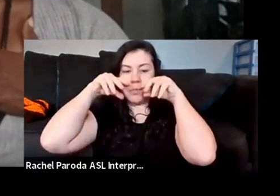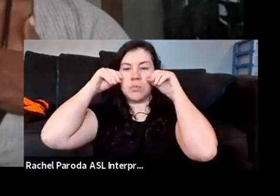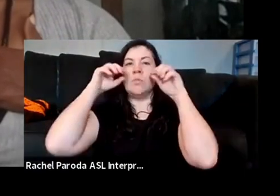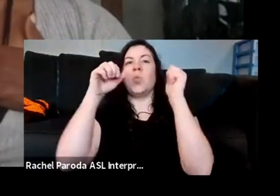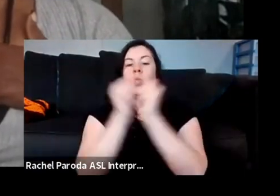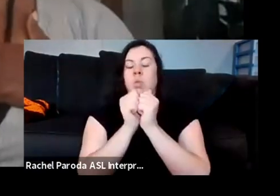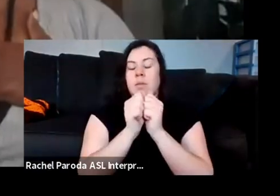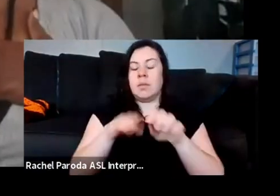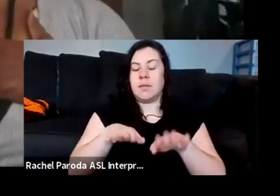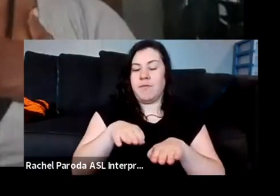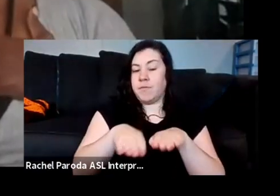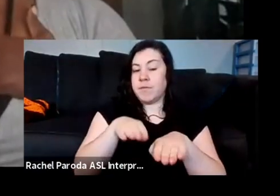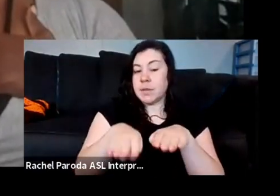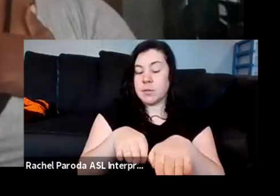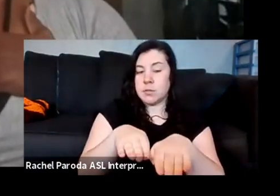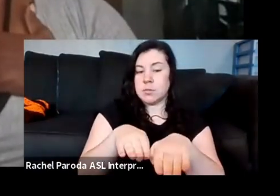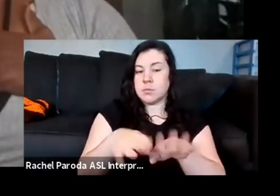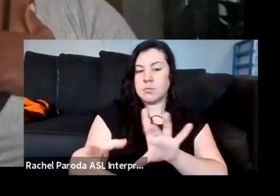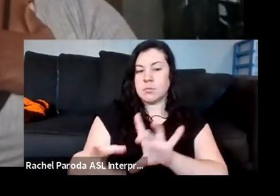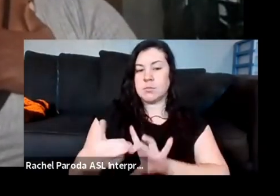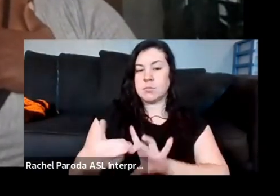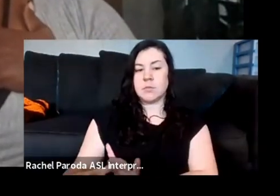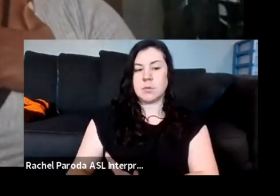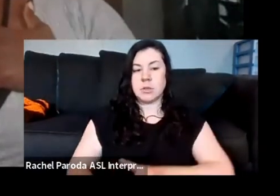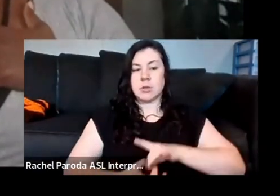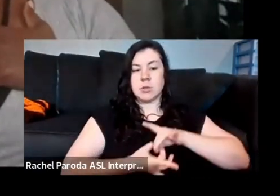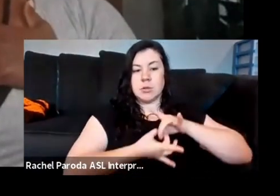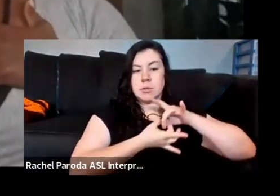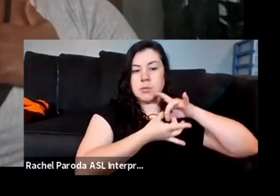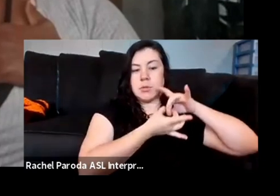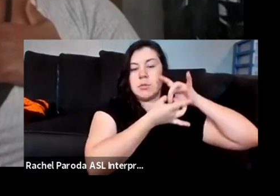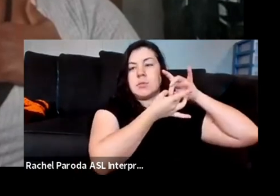heart. As you feel the breath passing through your body.